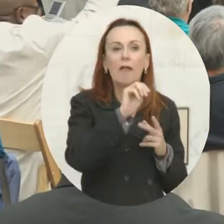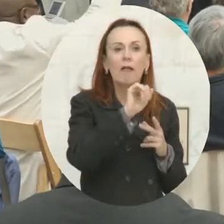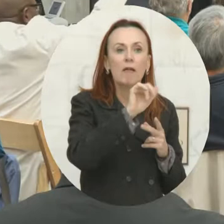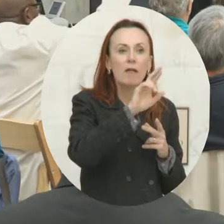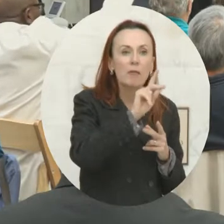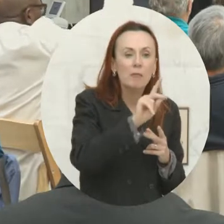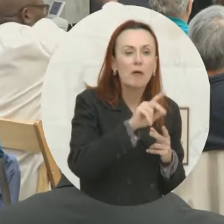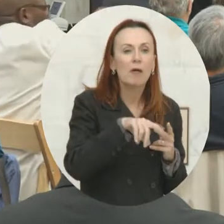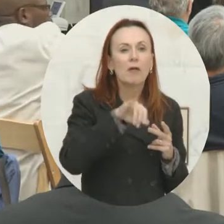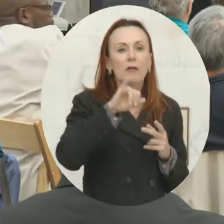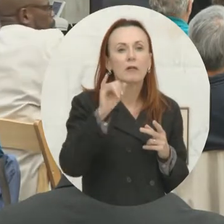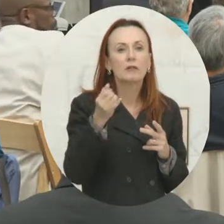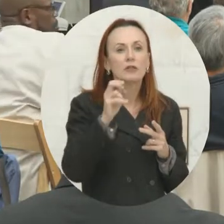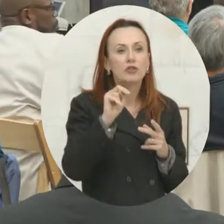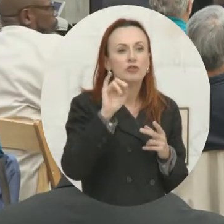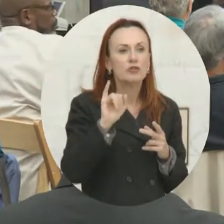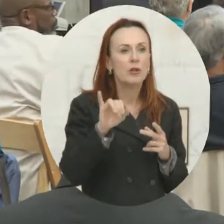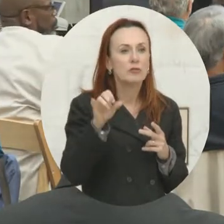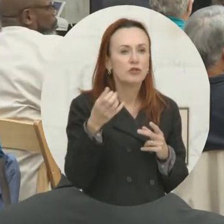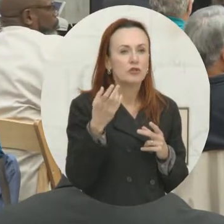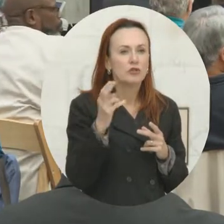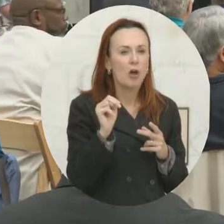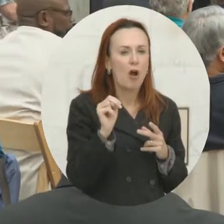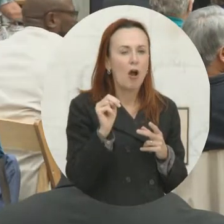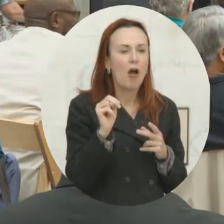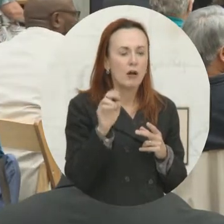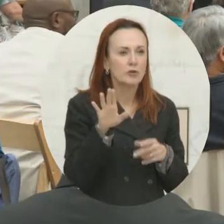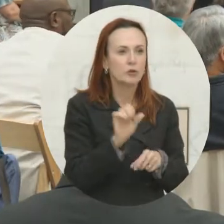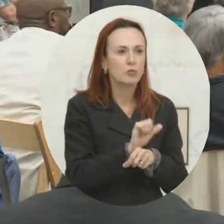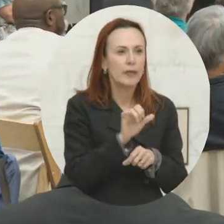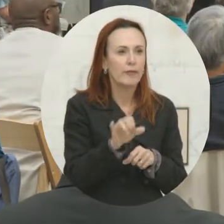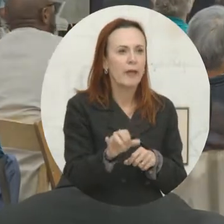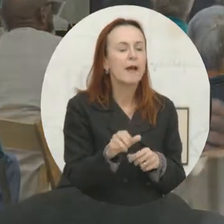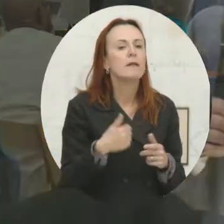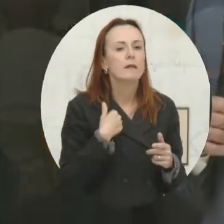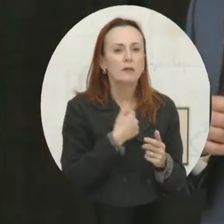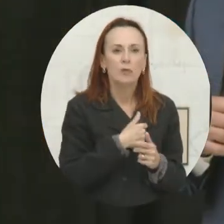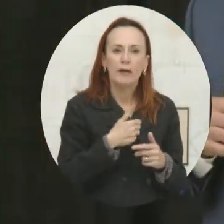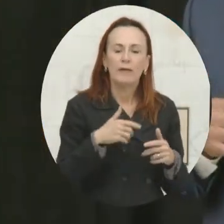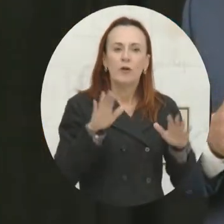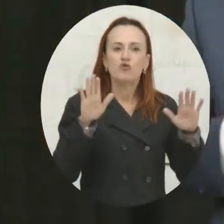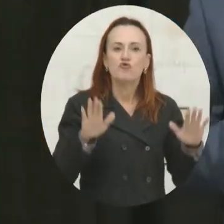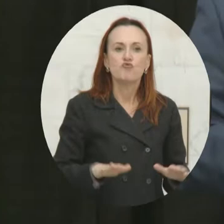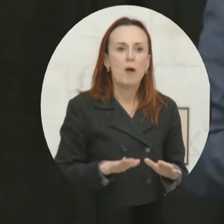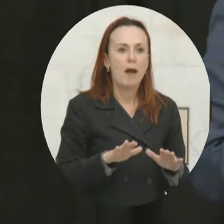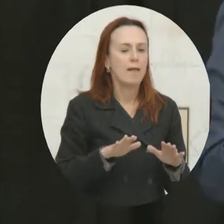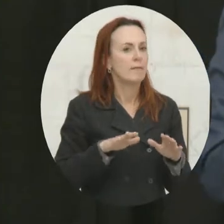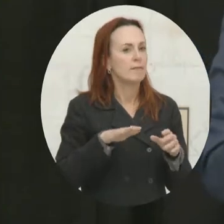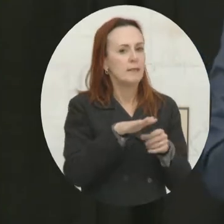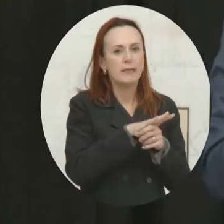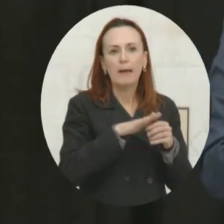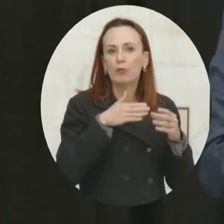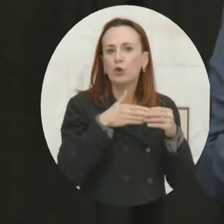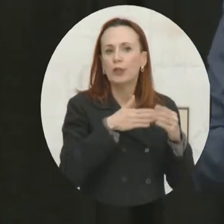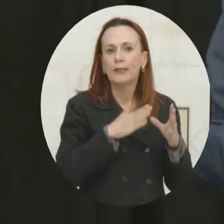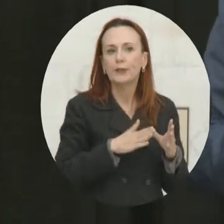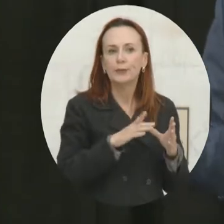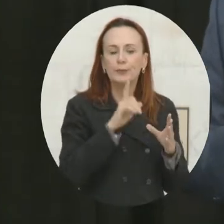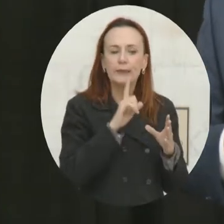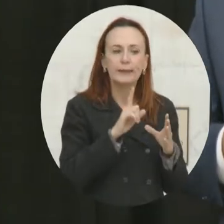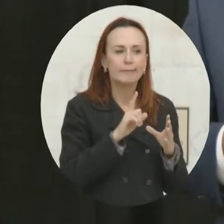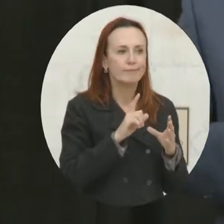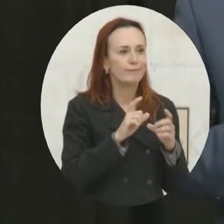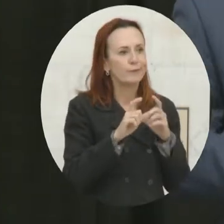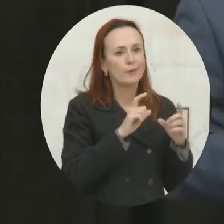John, we're going to get to you, but you're working in my neighborhood, right? So the bottom line is we've got some great neighborhood leaders that are donating